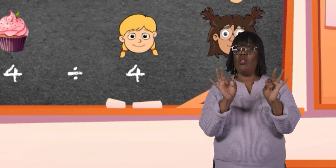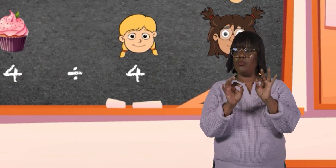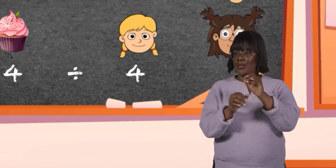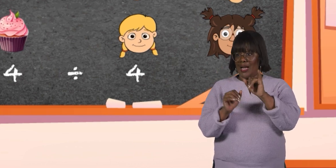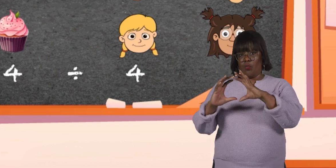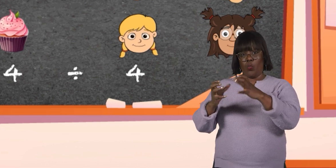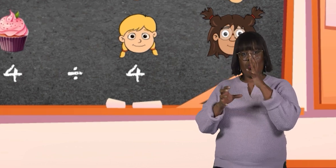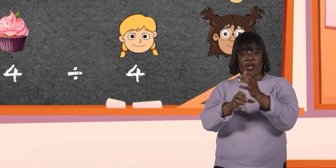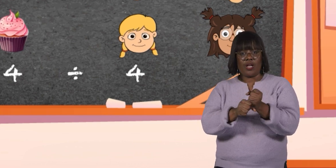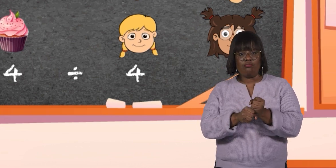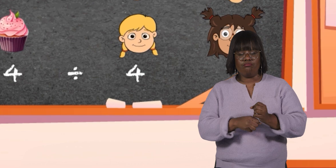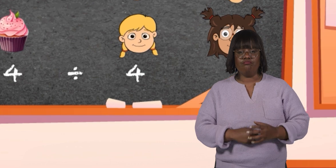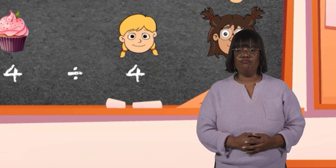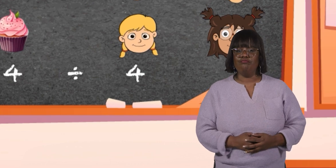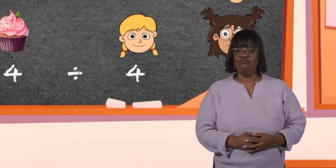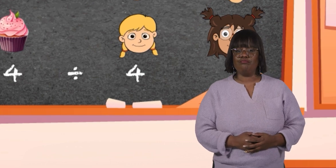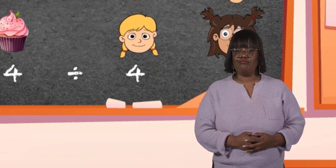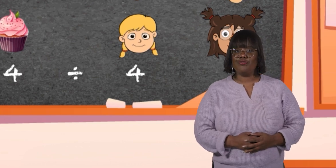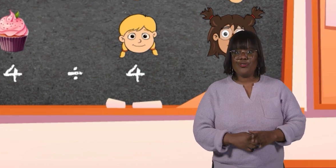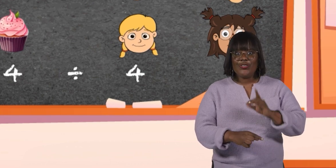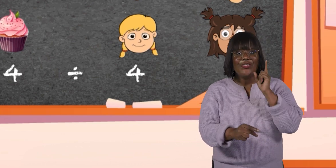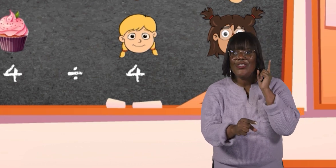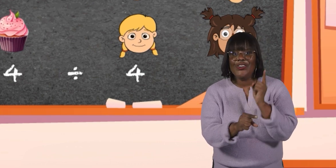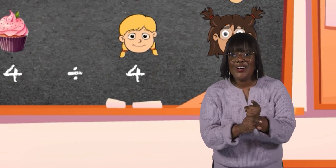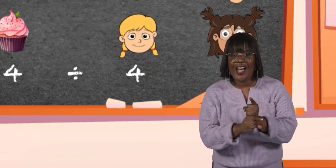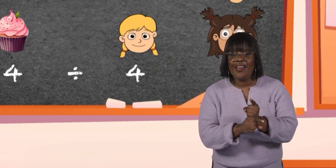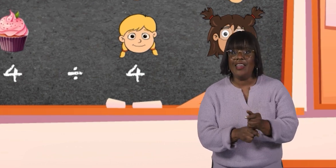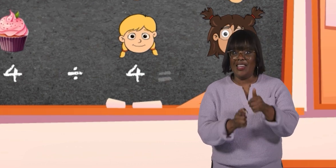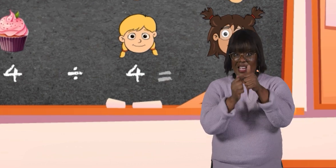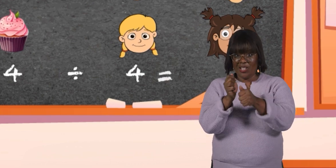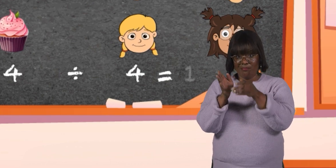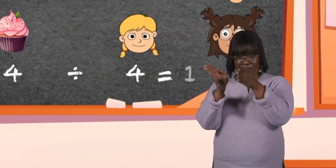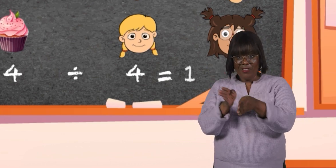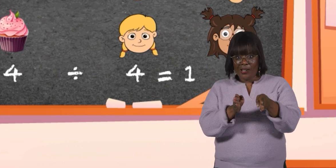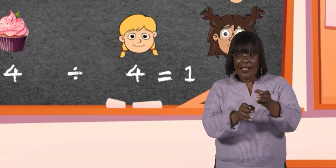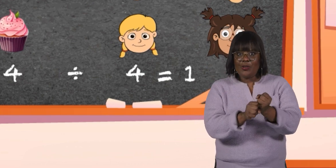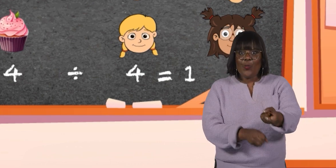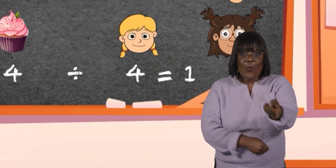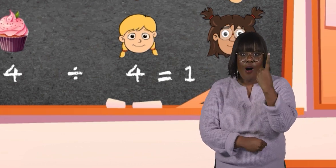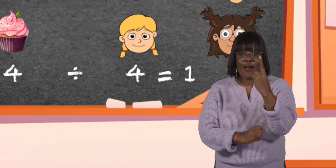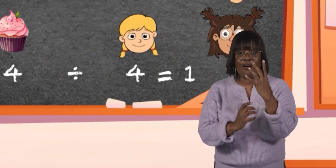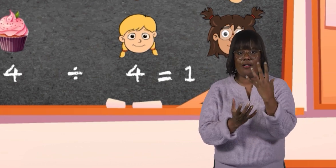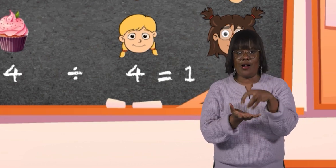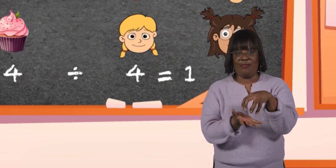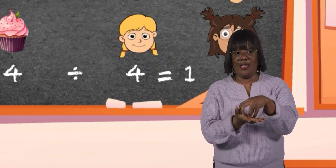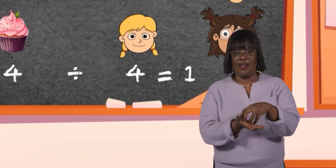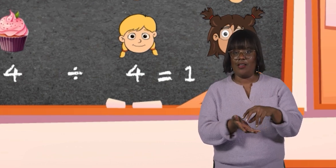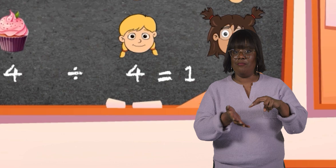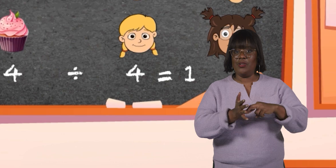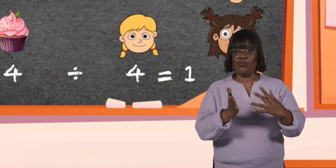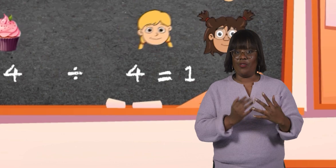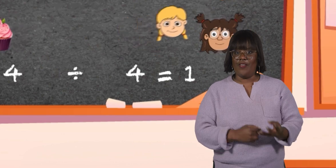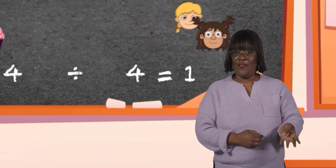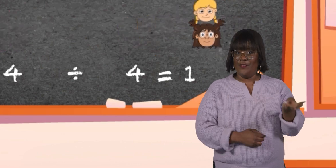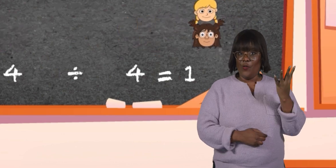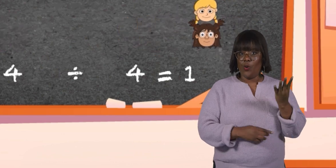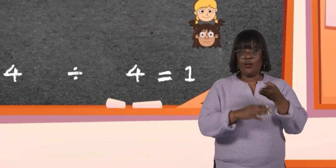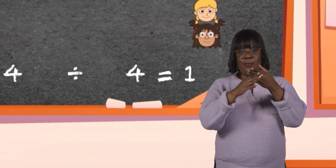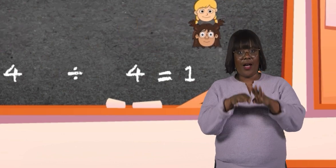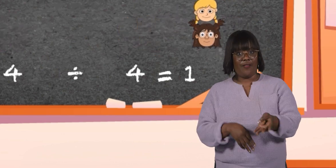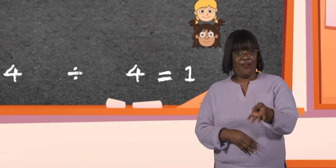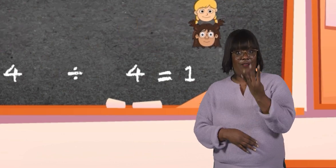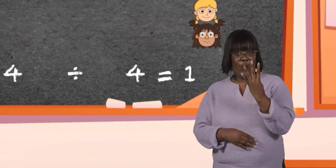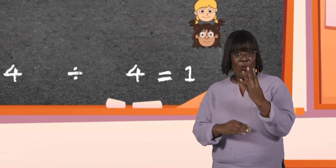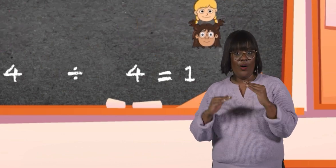group, will get? That's right. Each person gets one cupcake. That means that